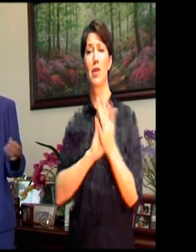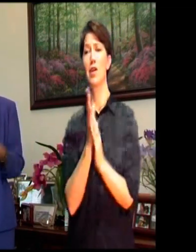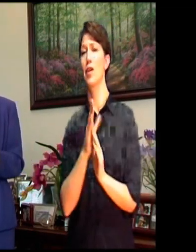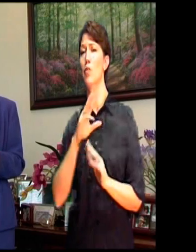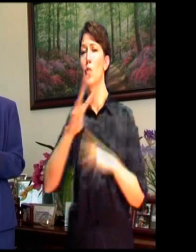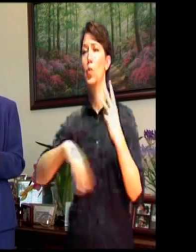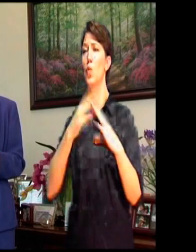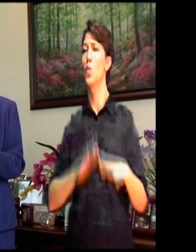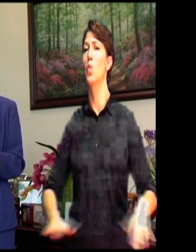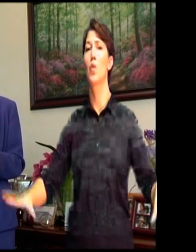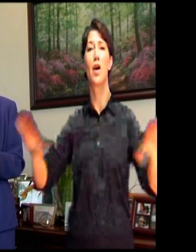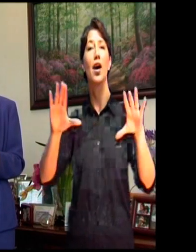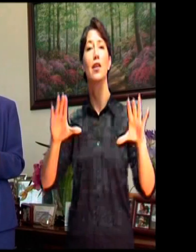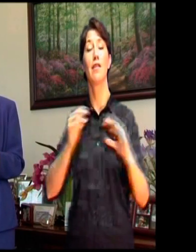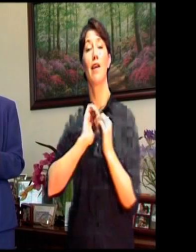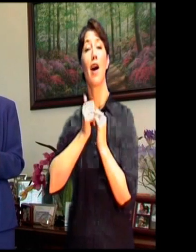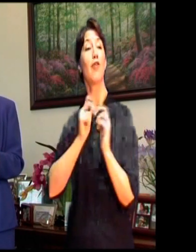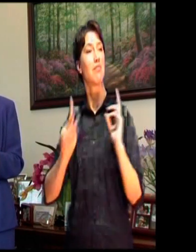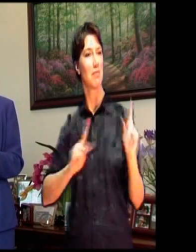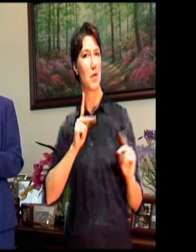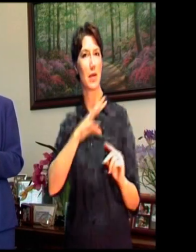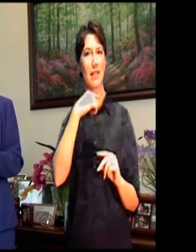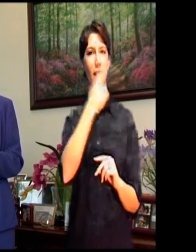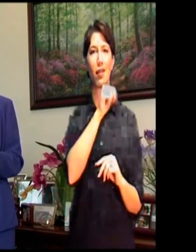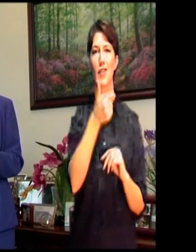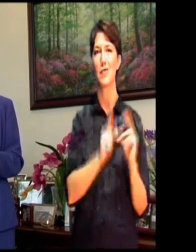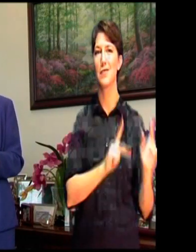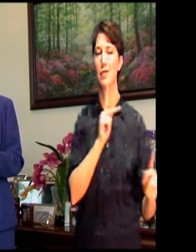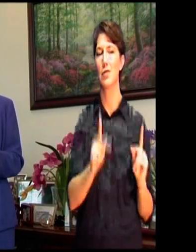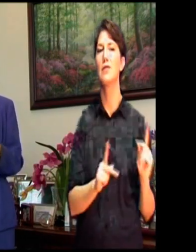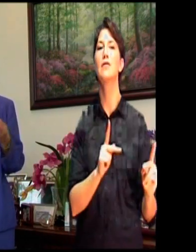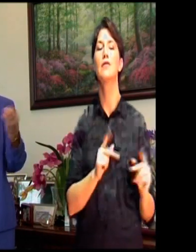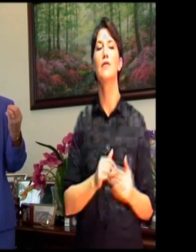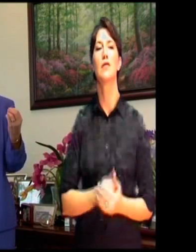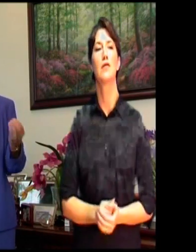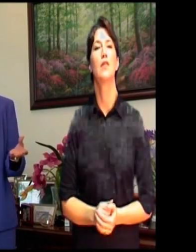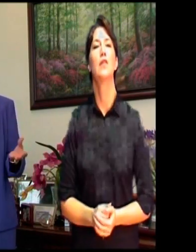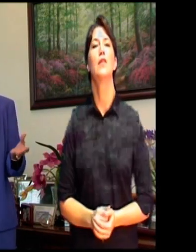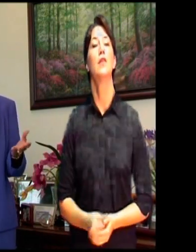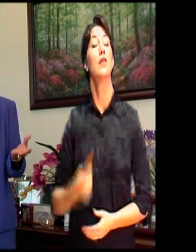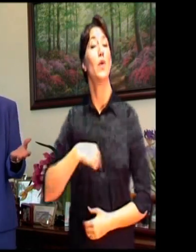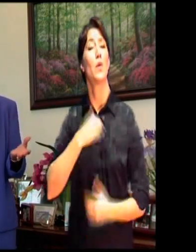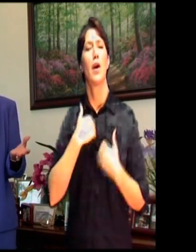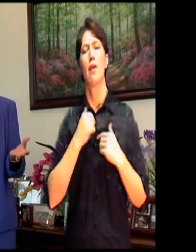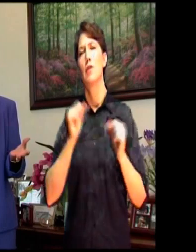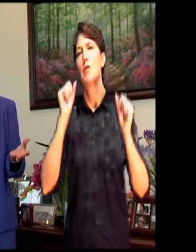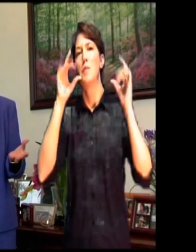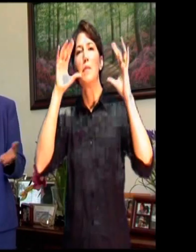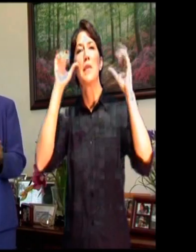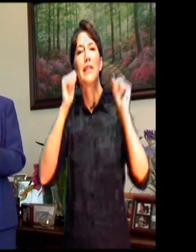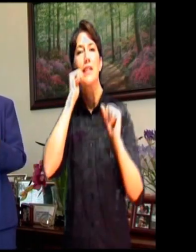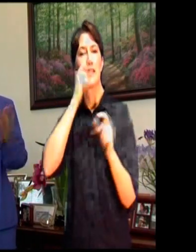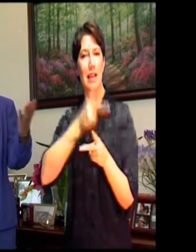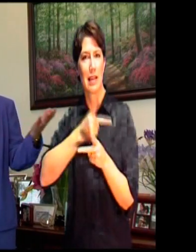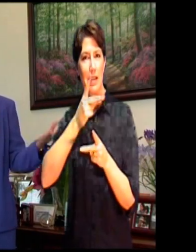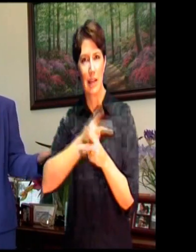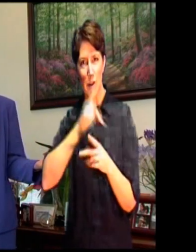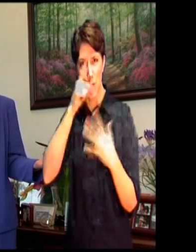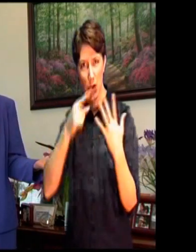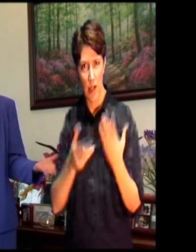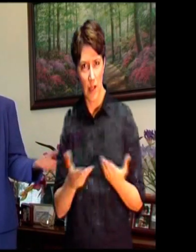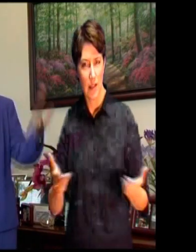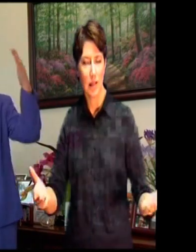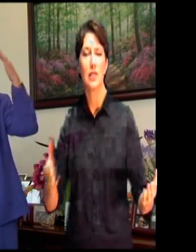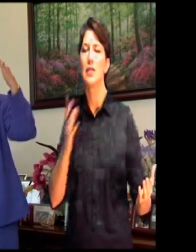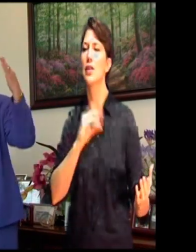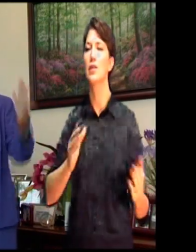Jaffra is one of the fastest growing direct sales companies in the world. We have an incredible skin care product. We have an incredible line